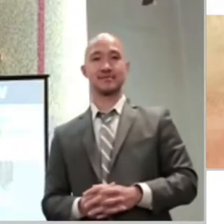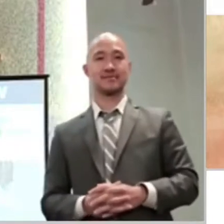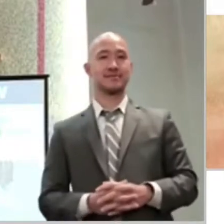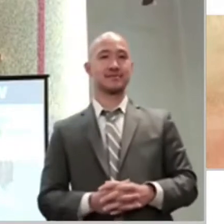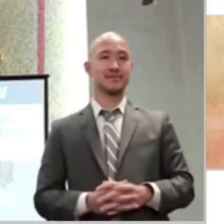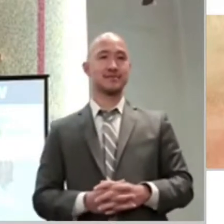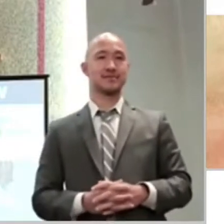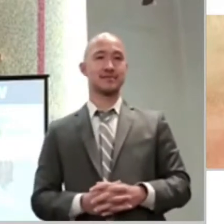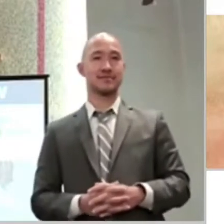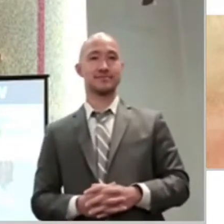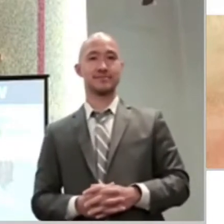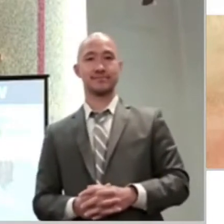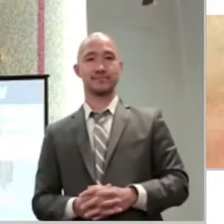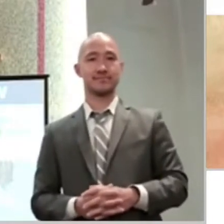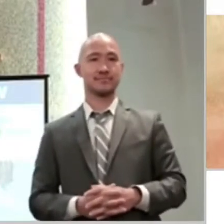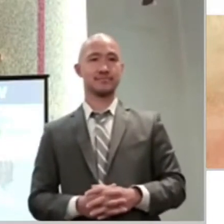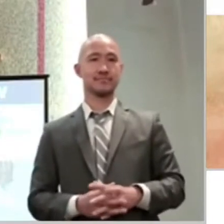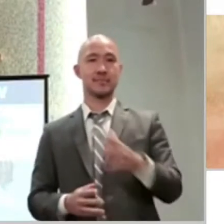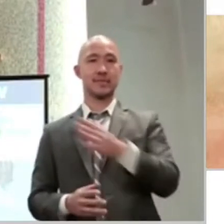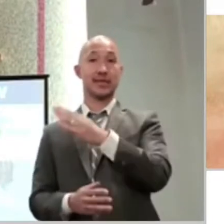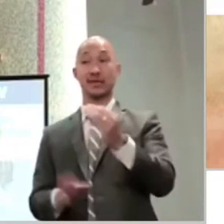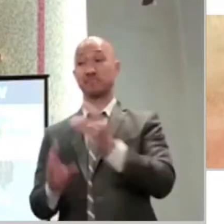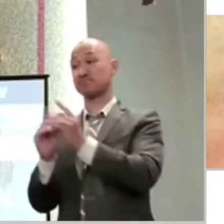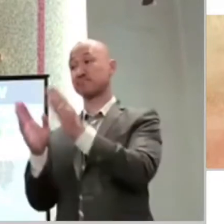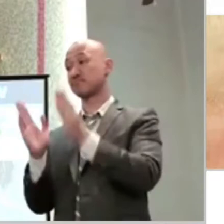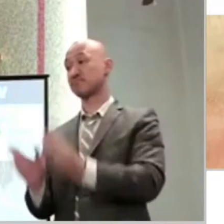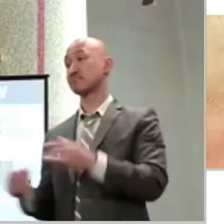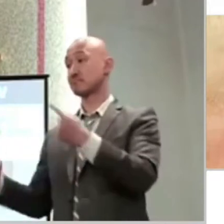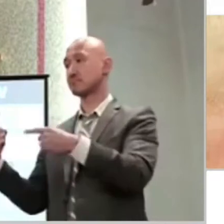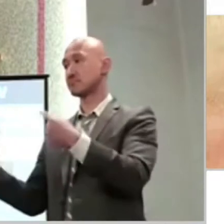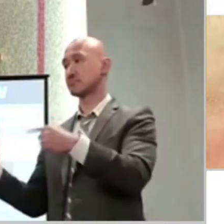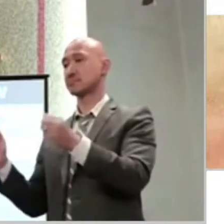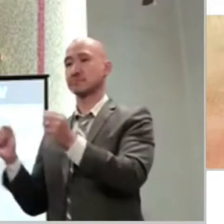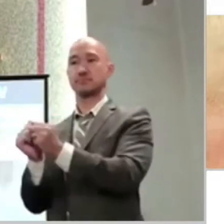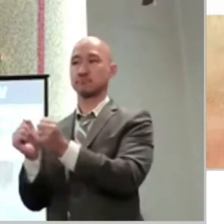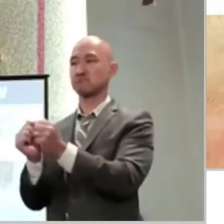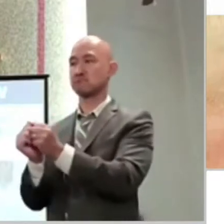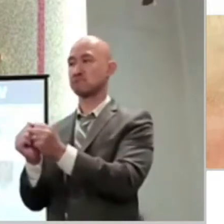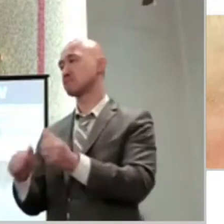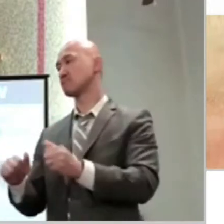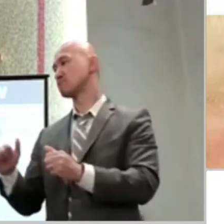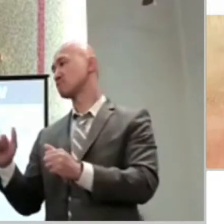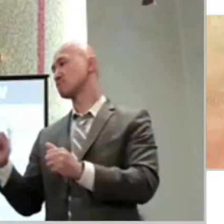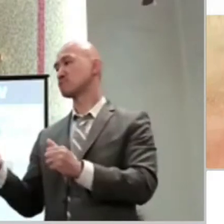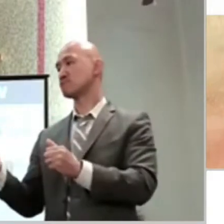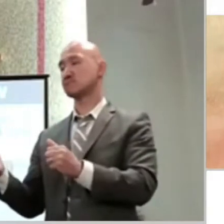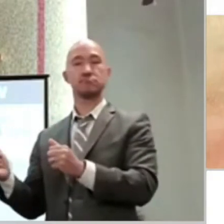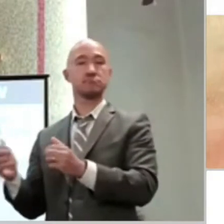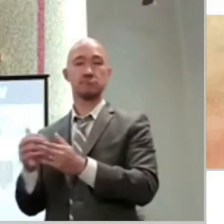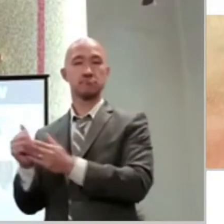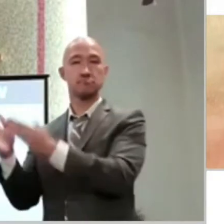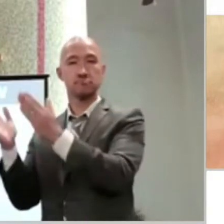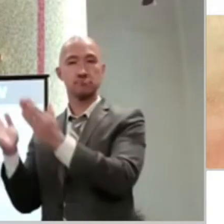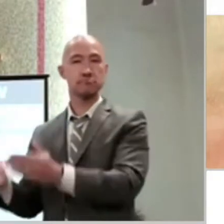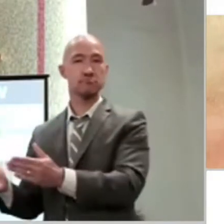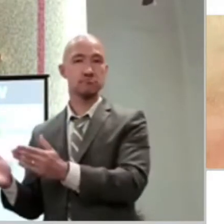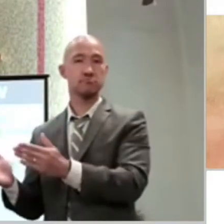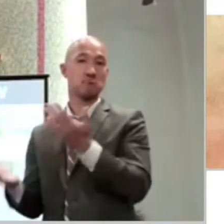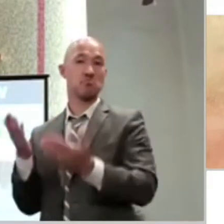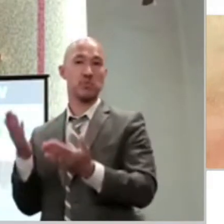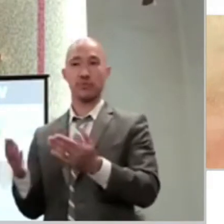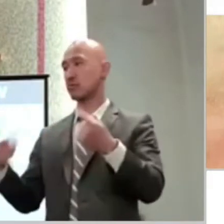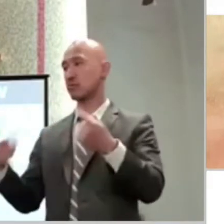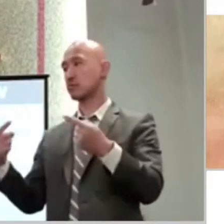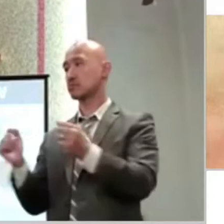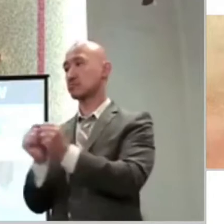for any opportunity to really give it to Jesus and his disciples. And this particular instance here, the